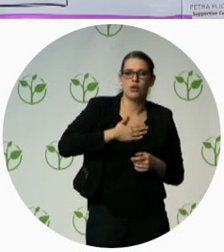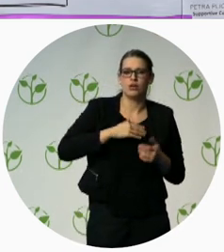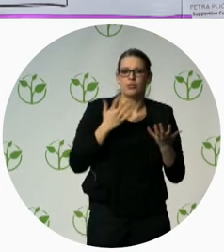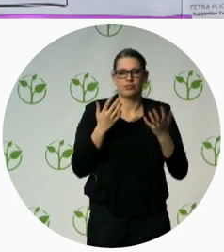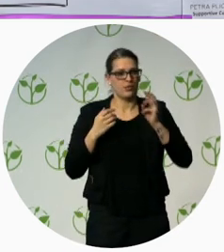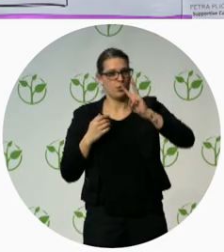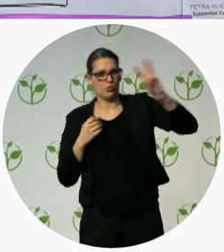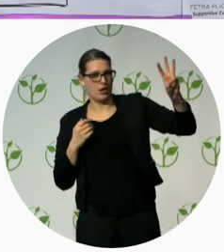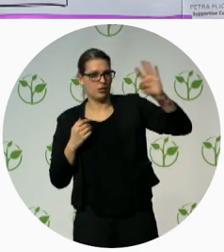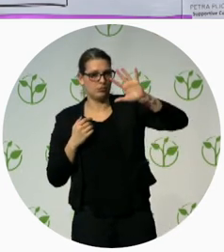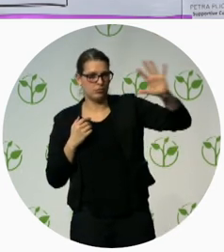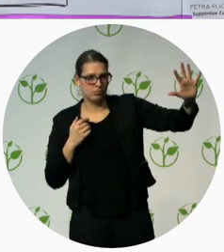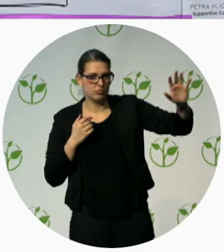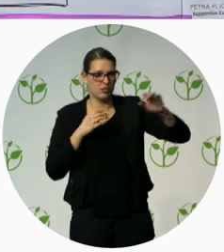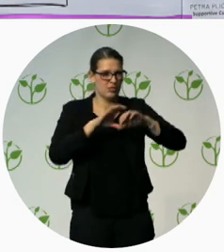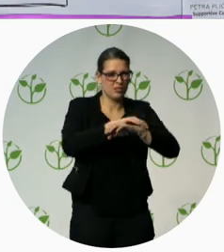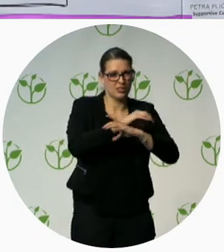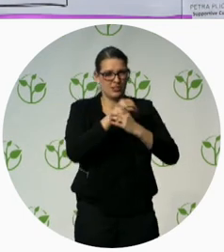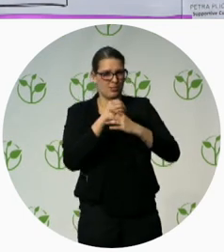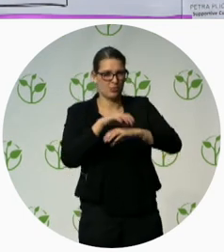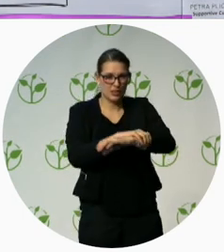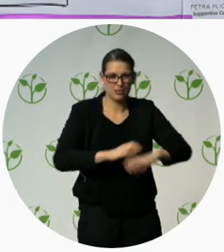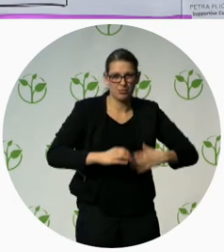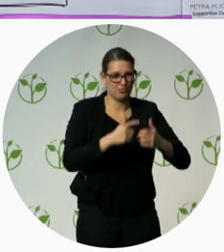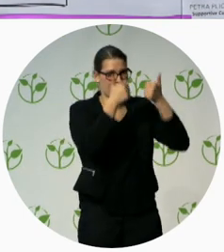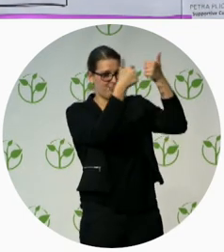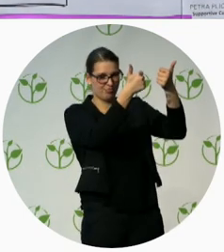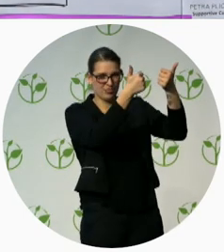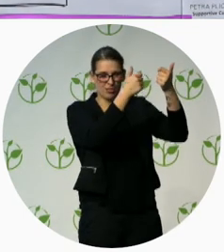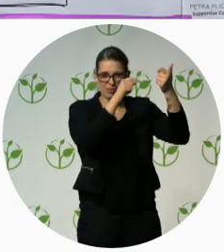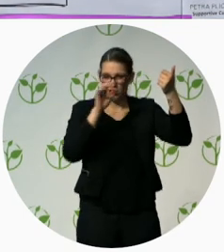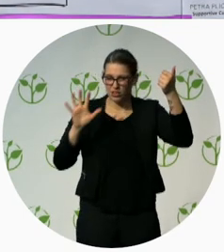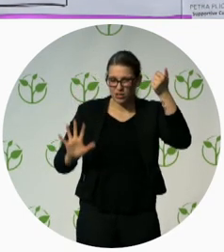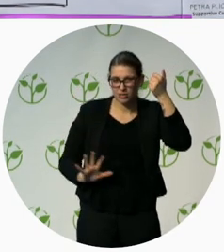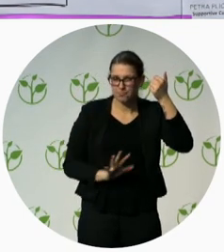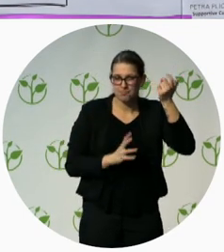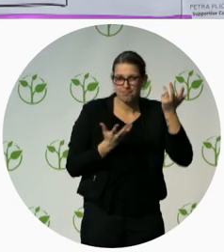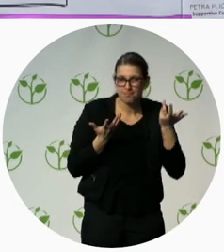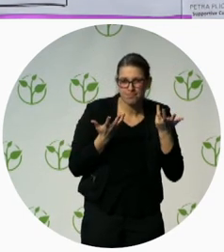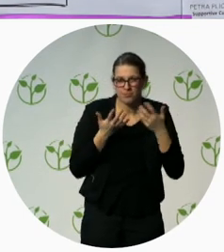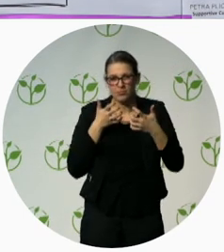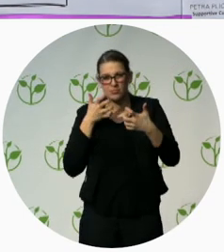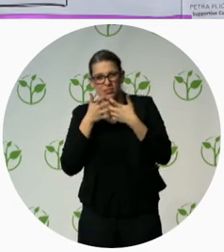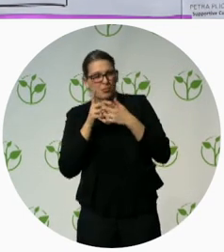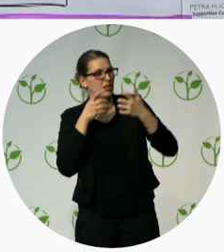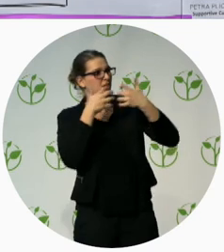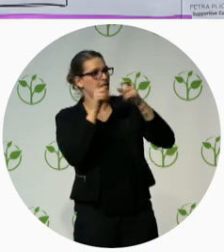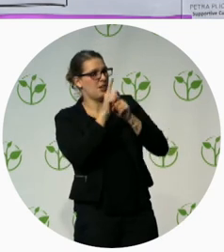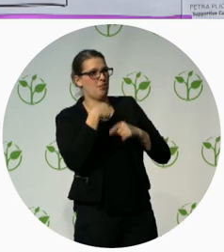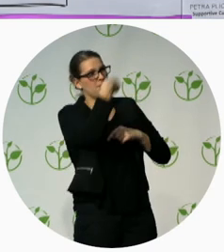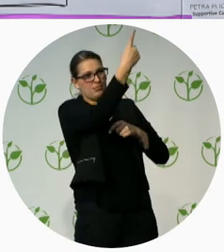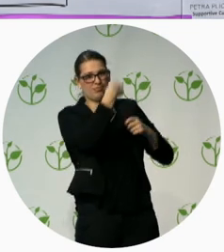culture and they are, first of all, very expensive and, second of all, don't fit the needs, especially the